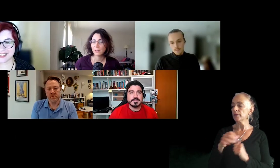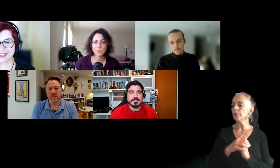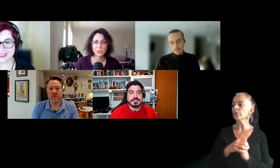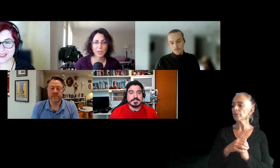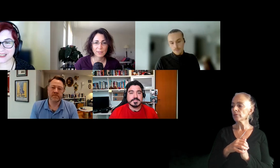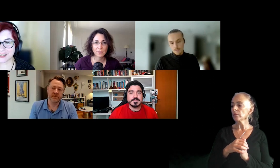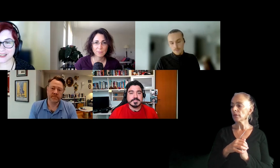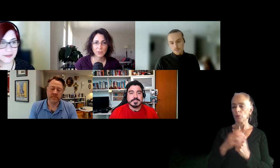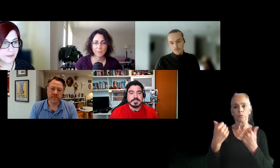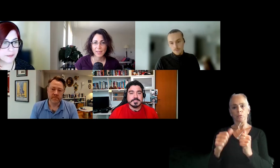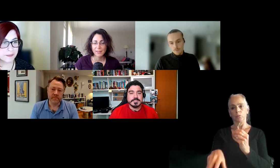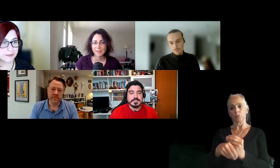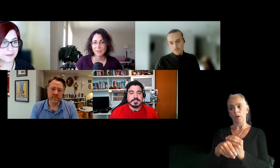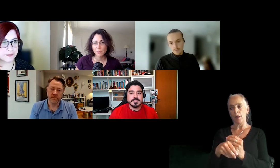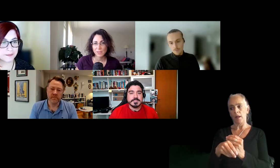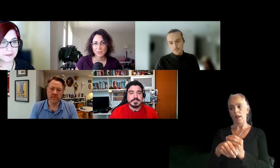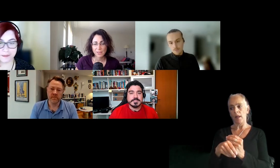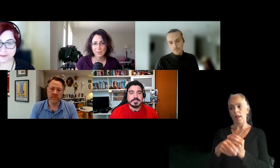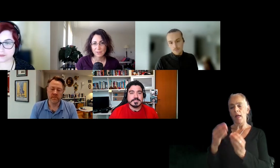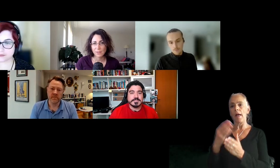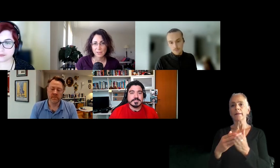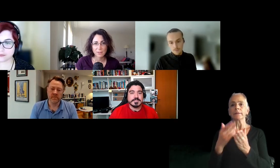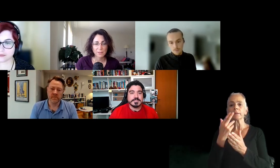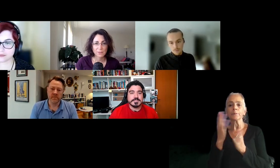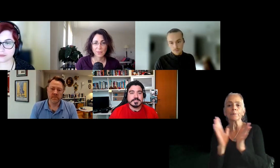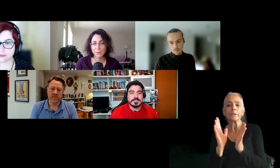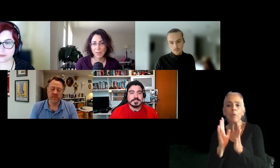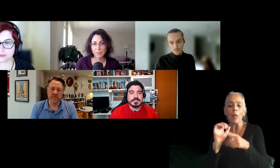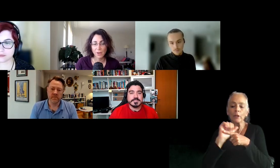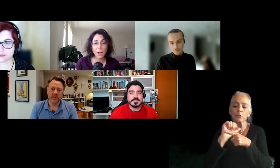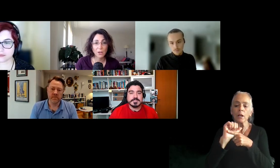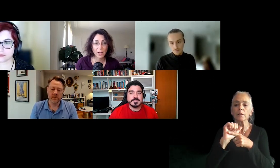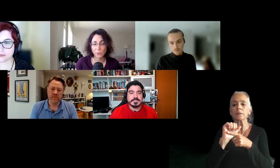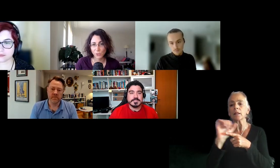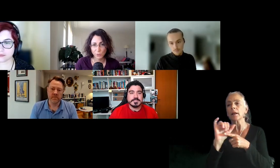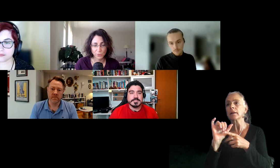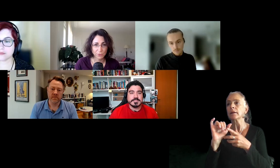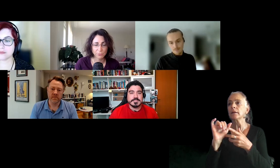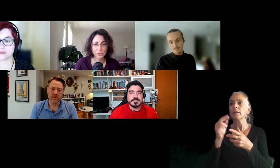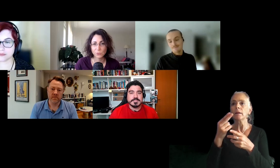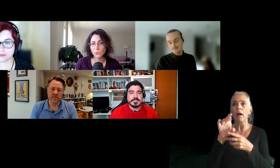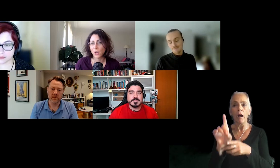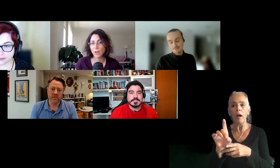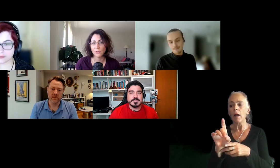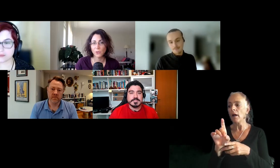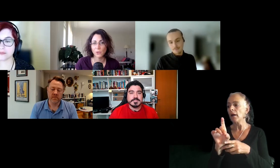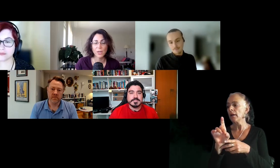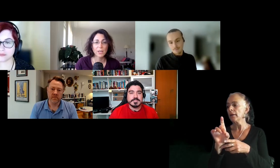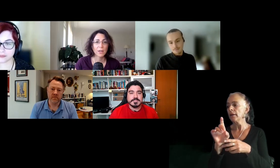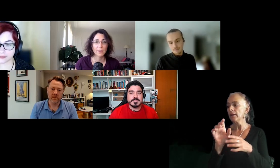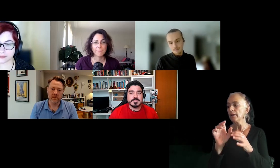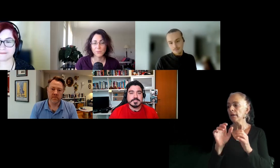again, I would try to add some small exercises like something about the HUD or how you would reduce stuff